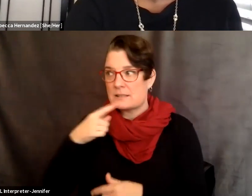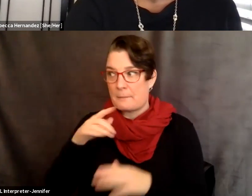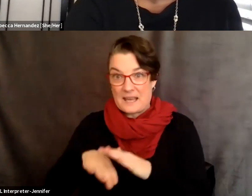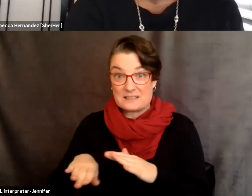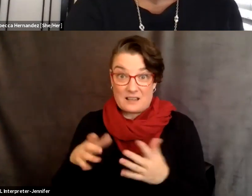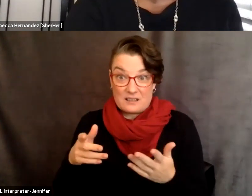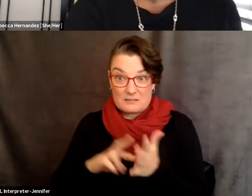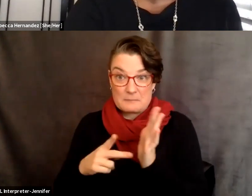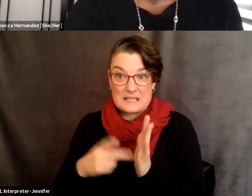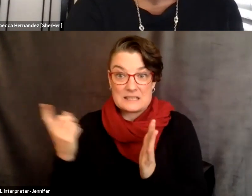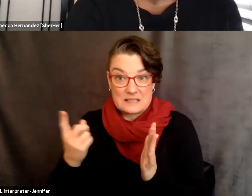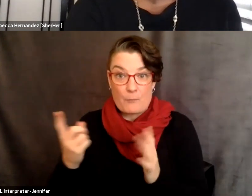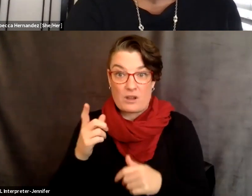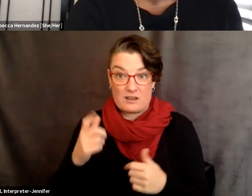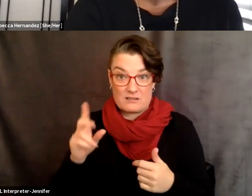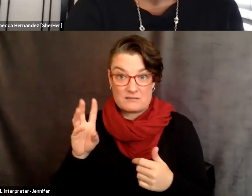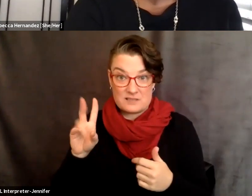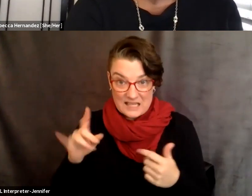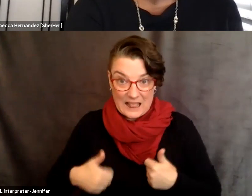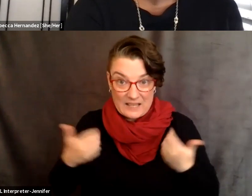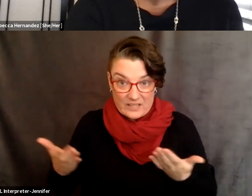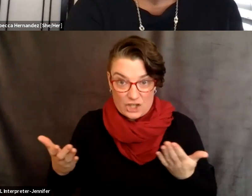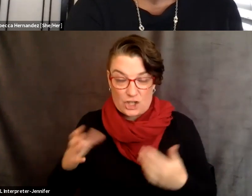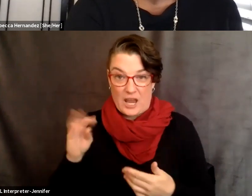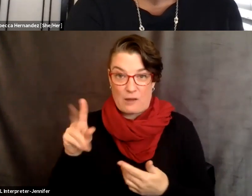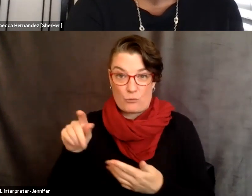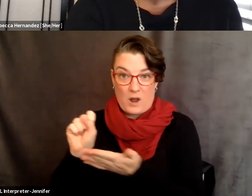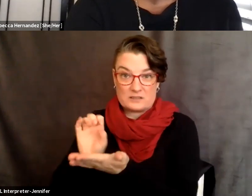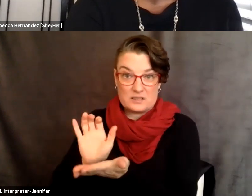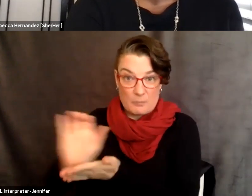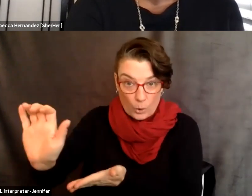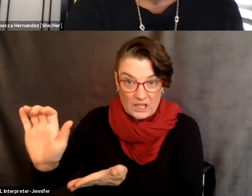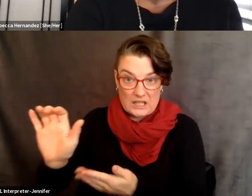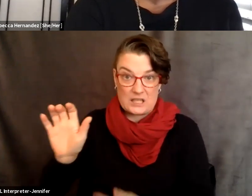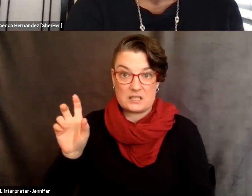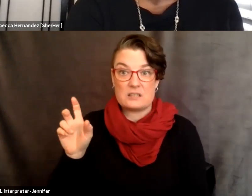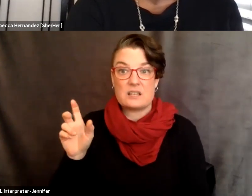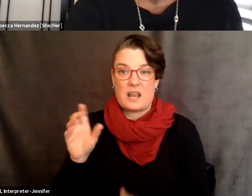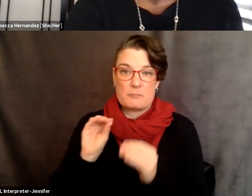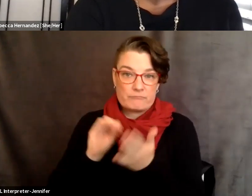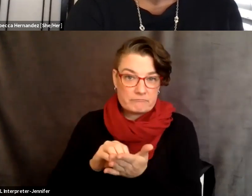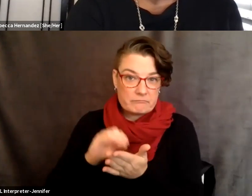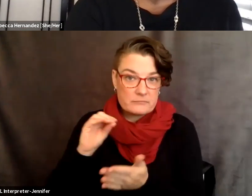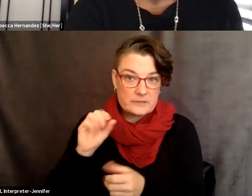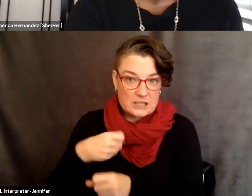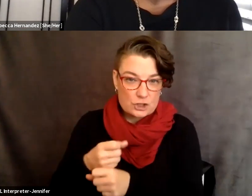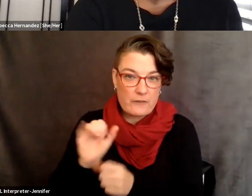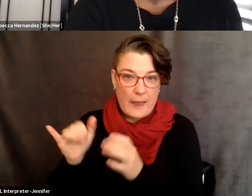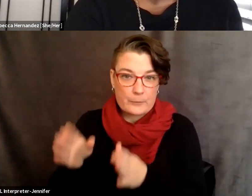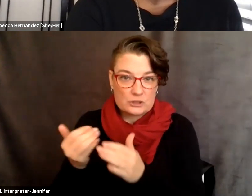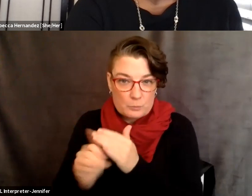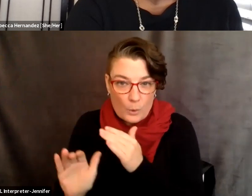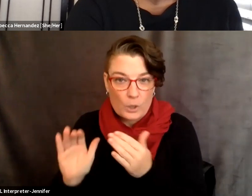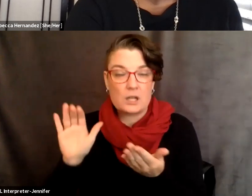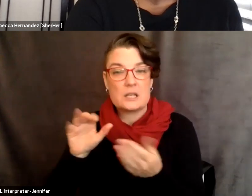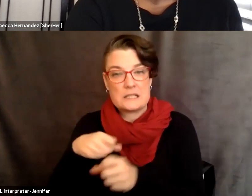place here who was deported. And then there's a little bit of information like the, the birth year, um, and then the death